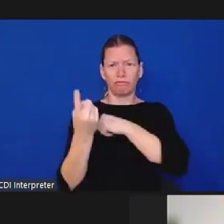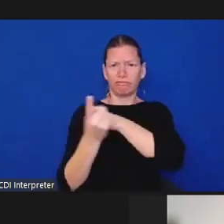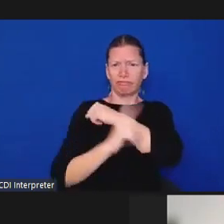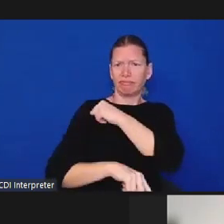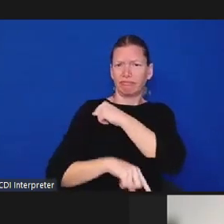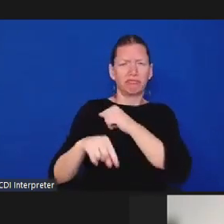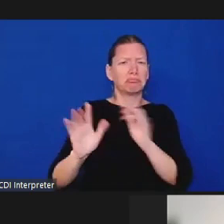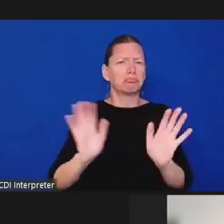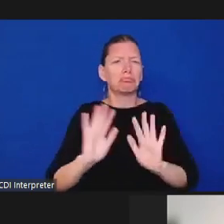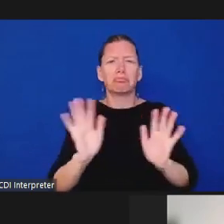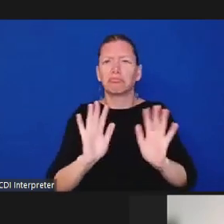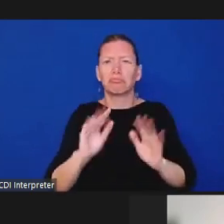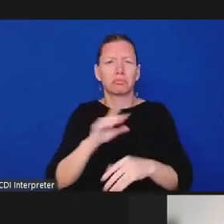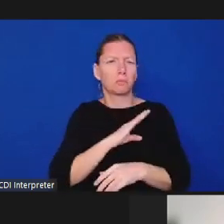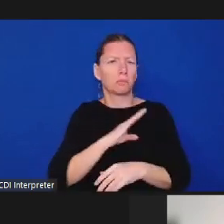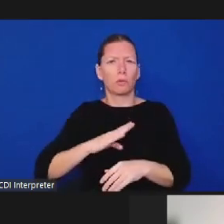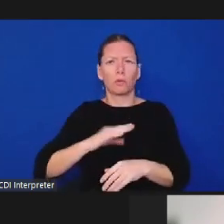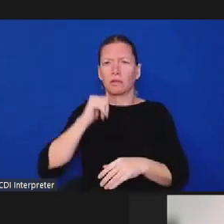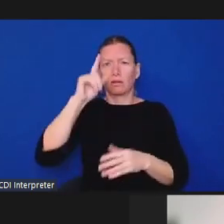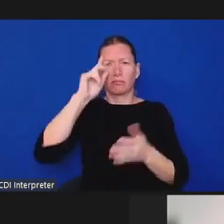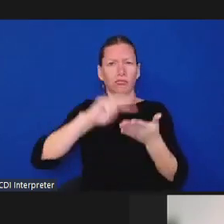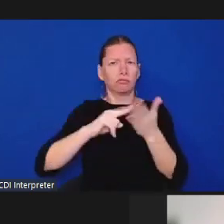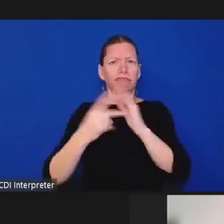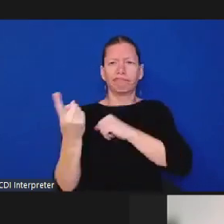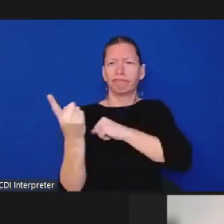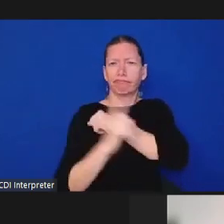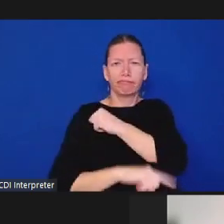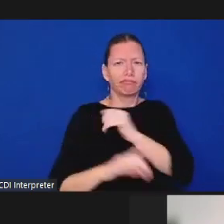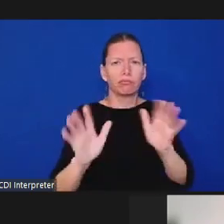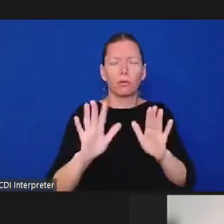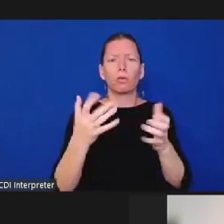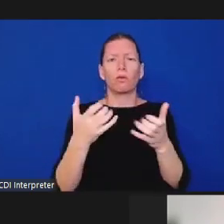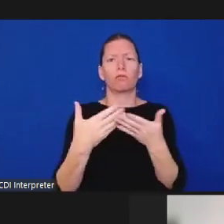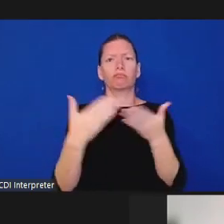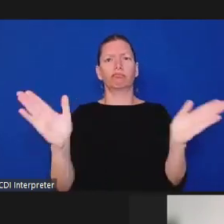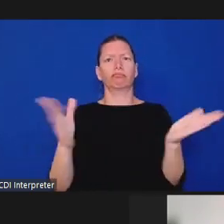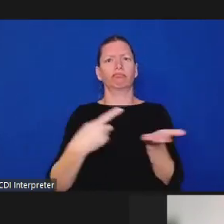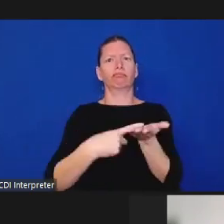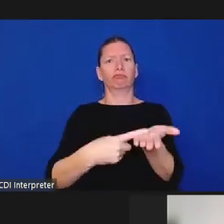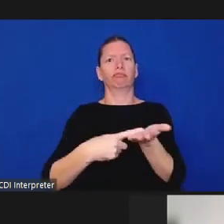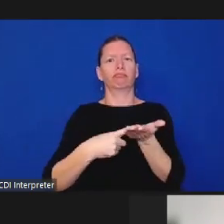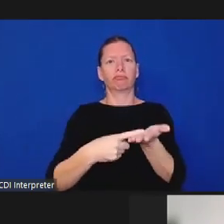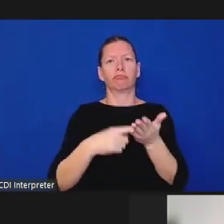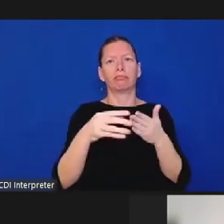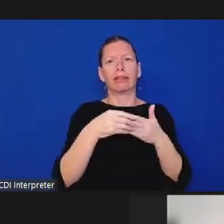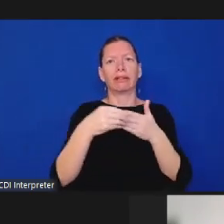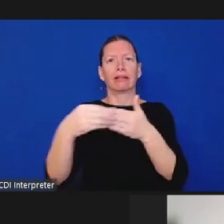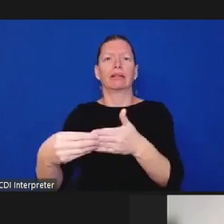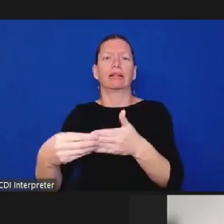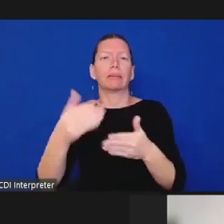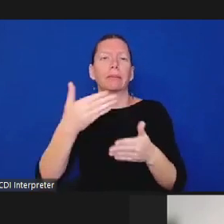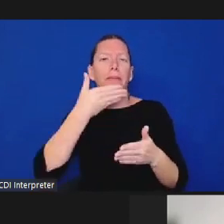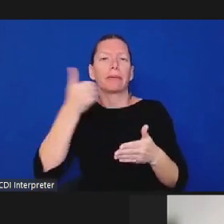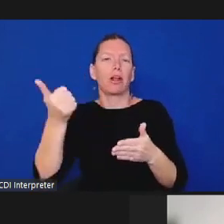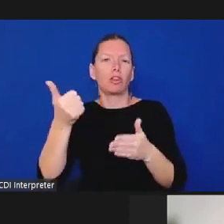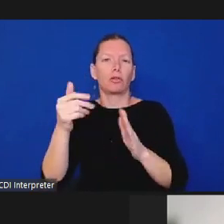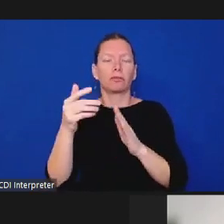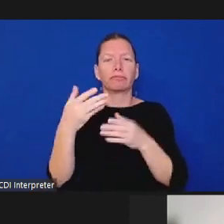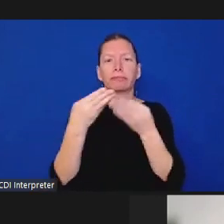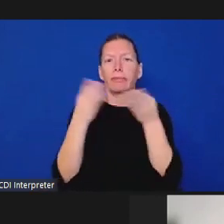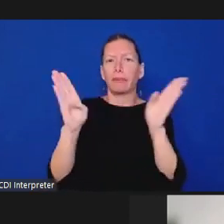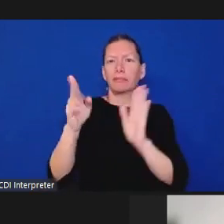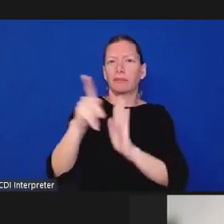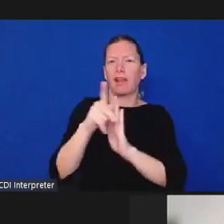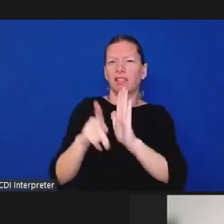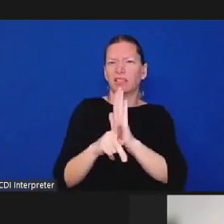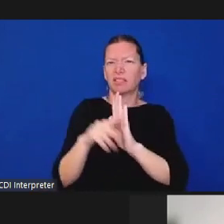that AB 1185 offers a means for that dialogue. Given the swearing in of a new sheriff, the